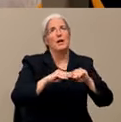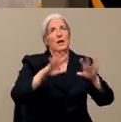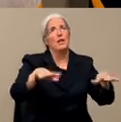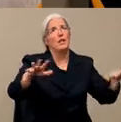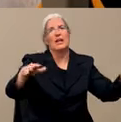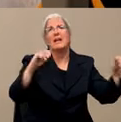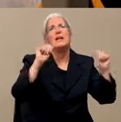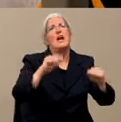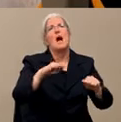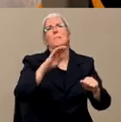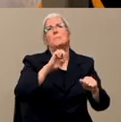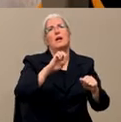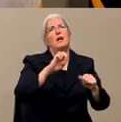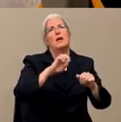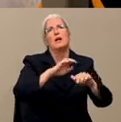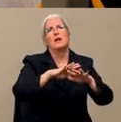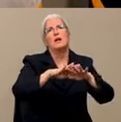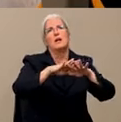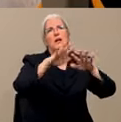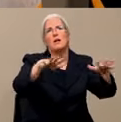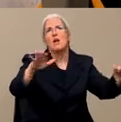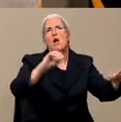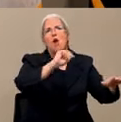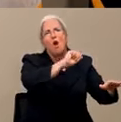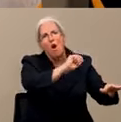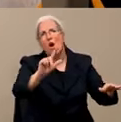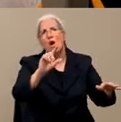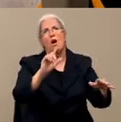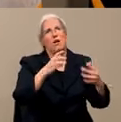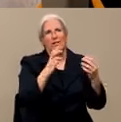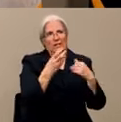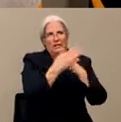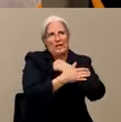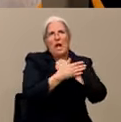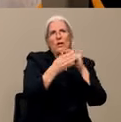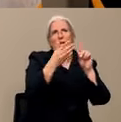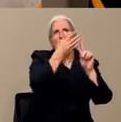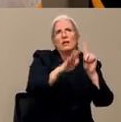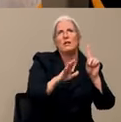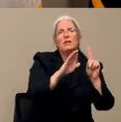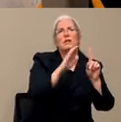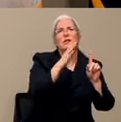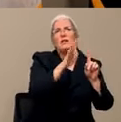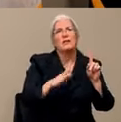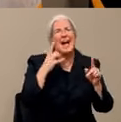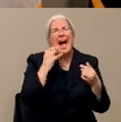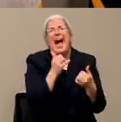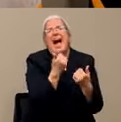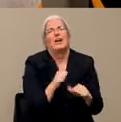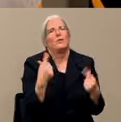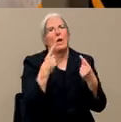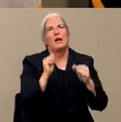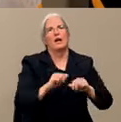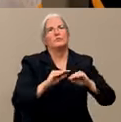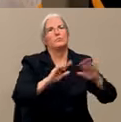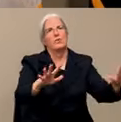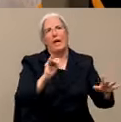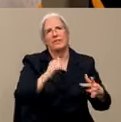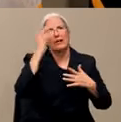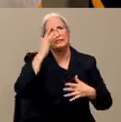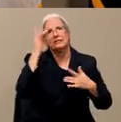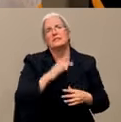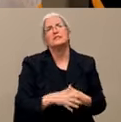That's one. Number two, and more importantly, is that we have this thing that we call, well, privacy,